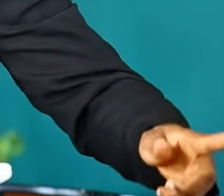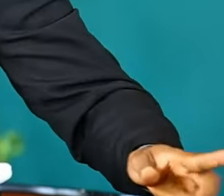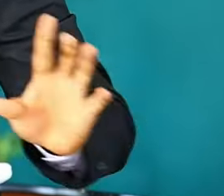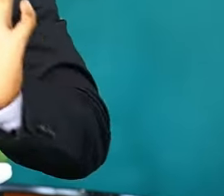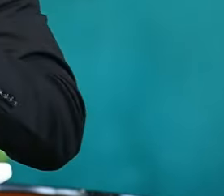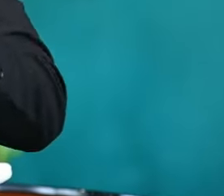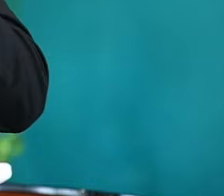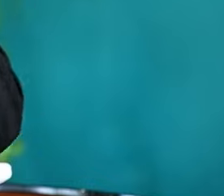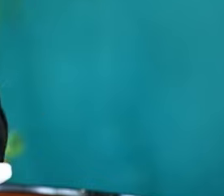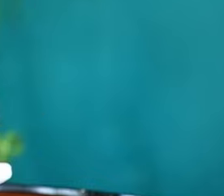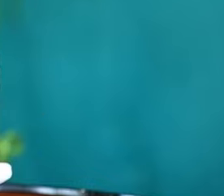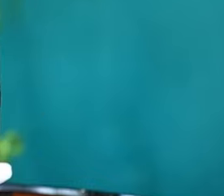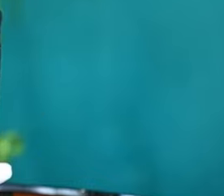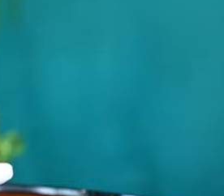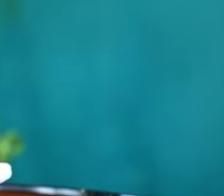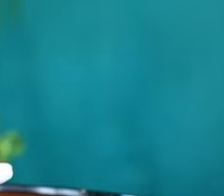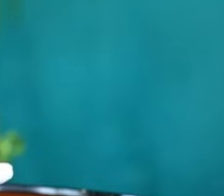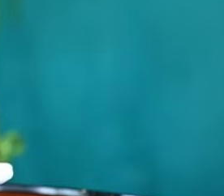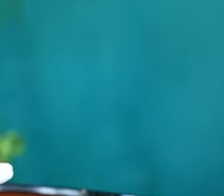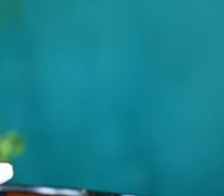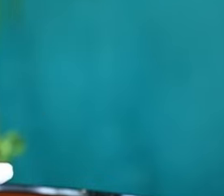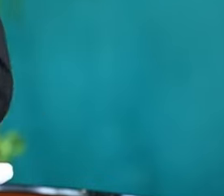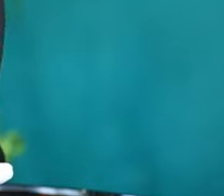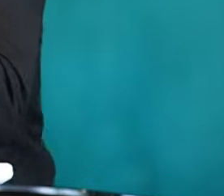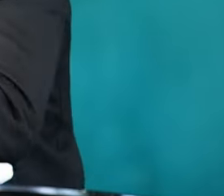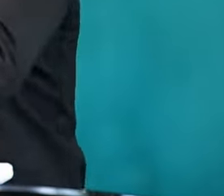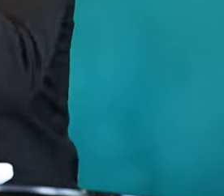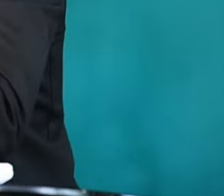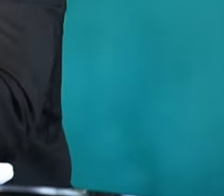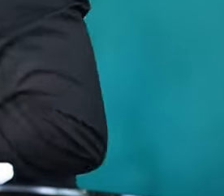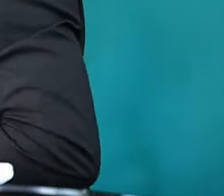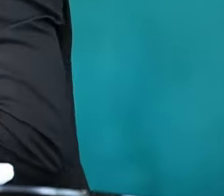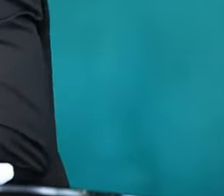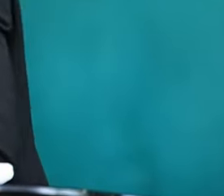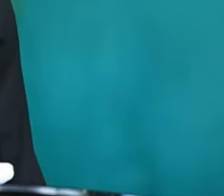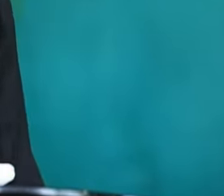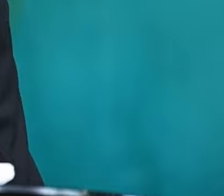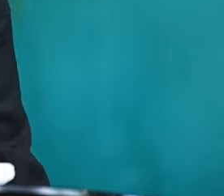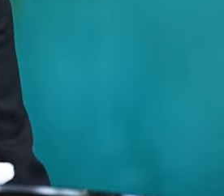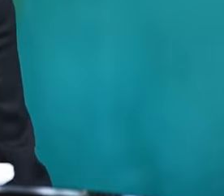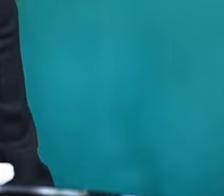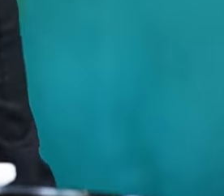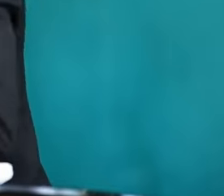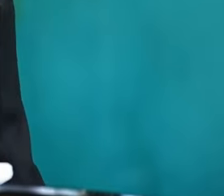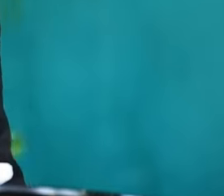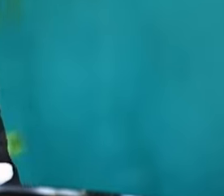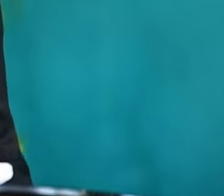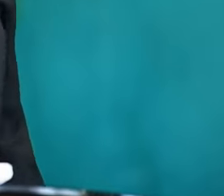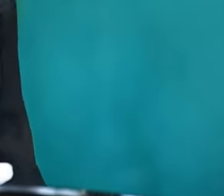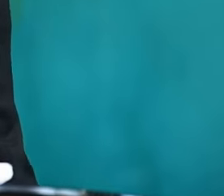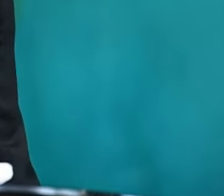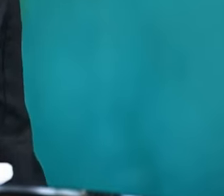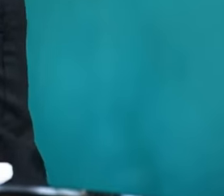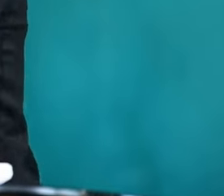and give you peace. Take note of the fact that that text is given in the context of the wilderness journey. They were